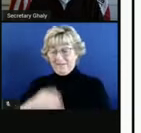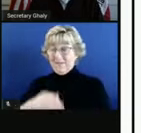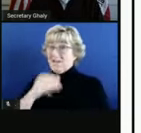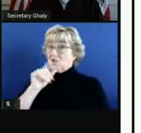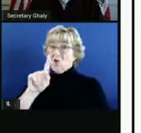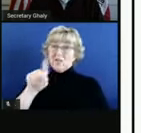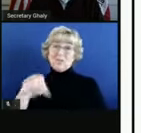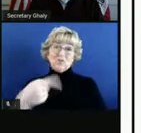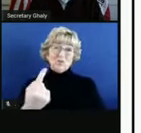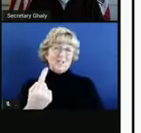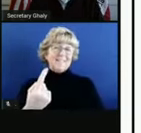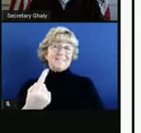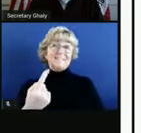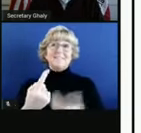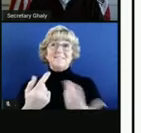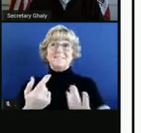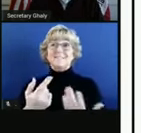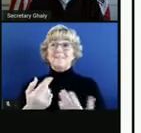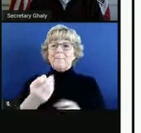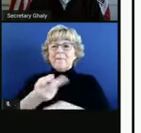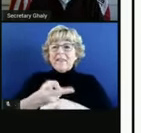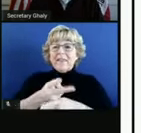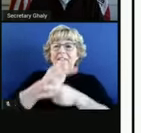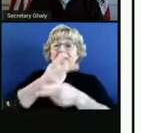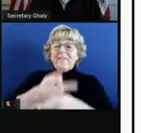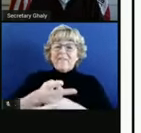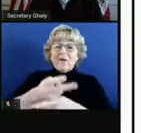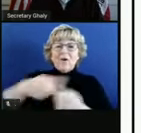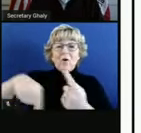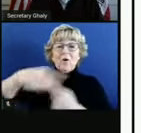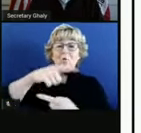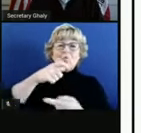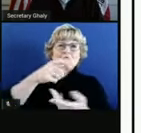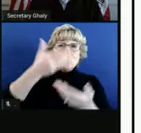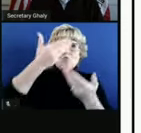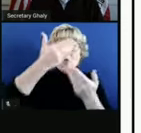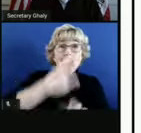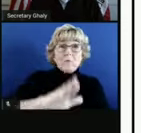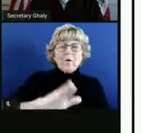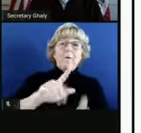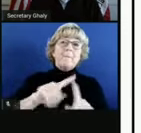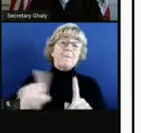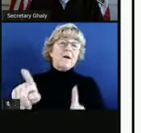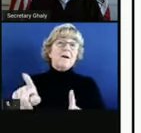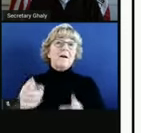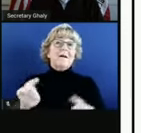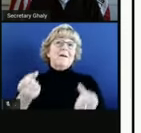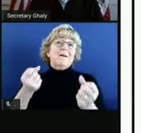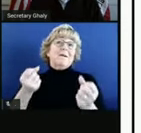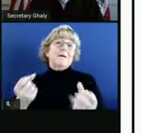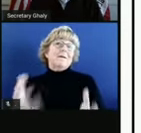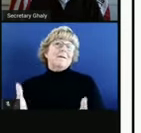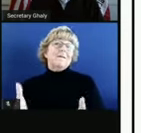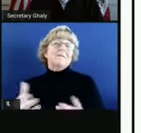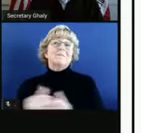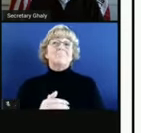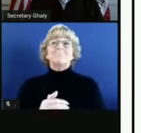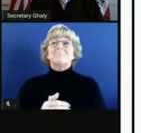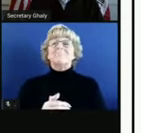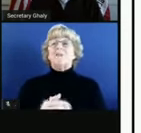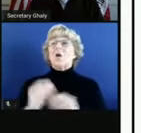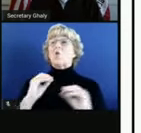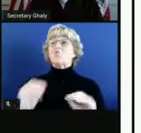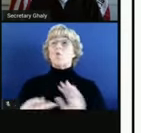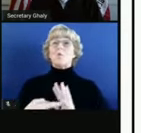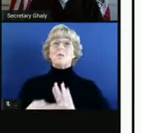just about being careful around those who you don't know, but because so many times asymptomatic spread